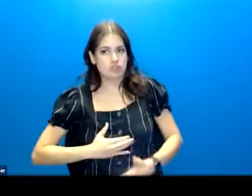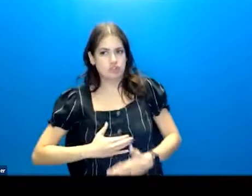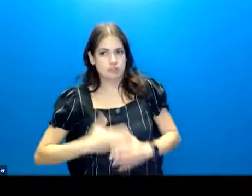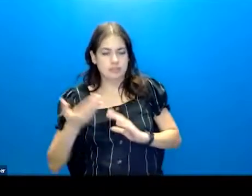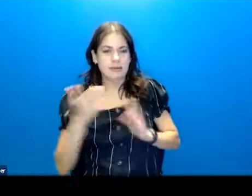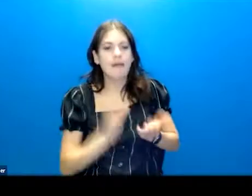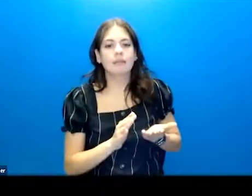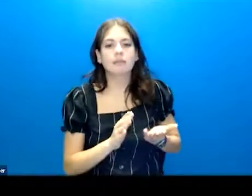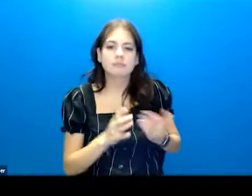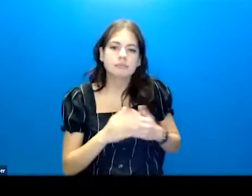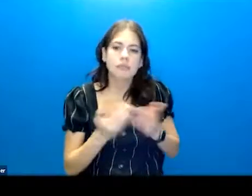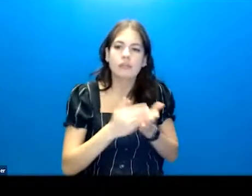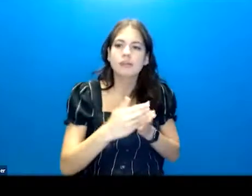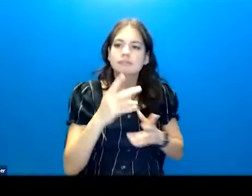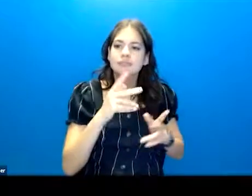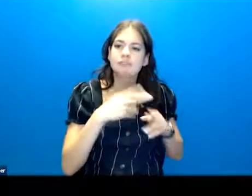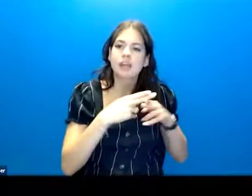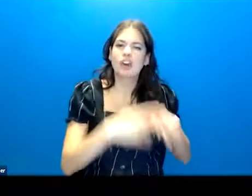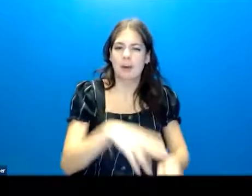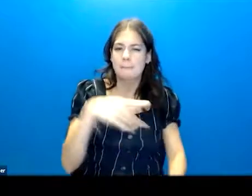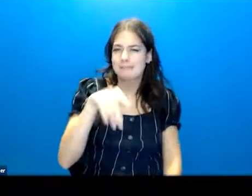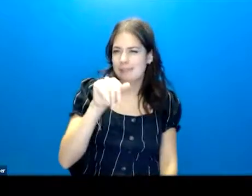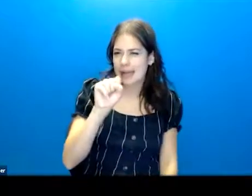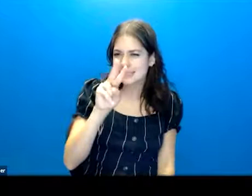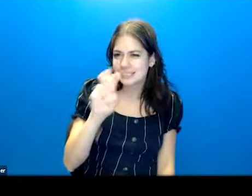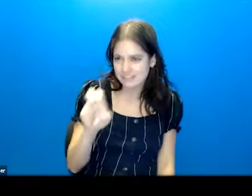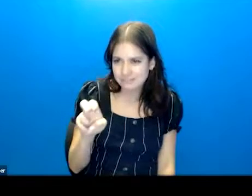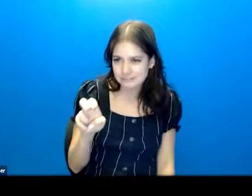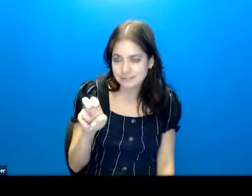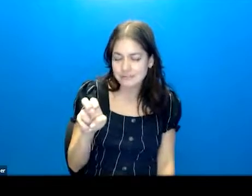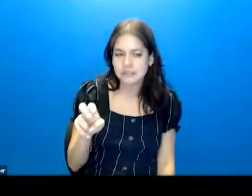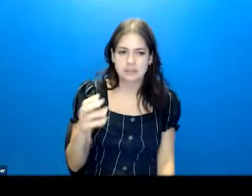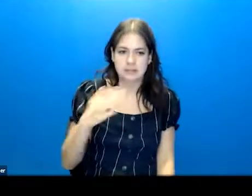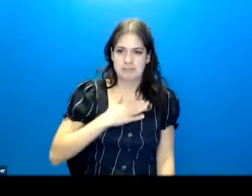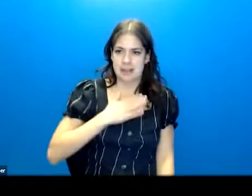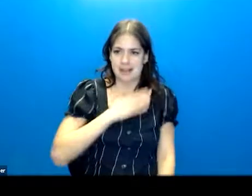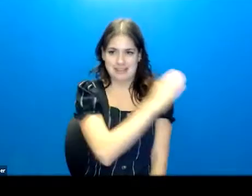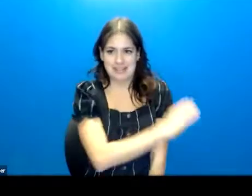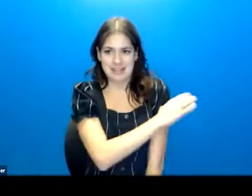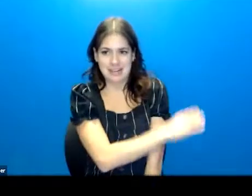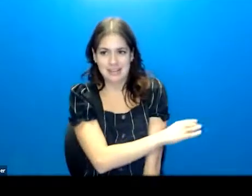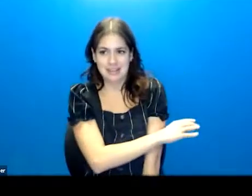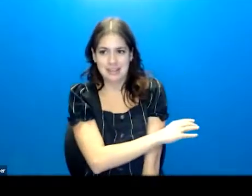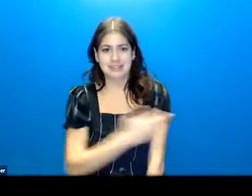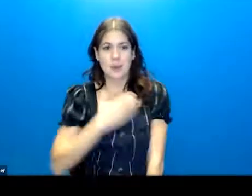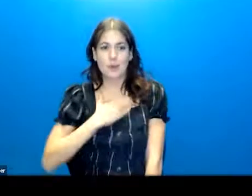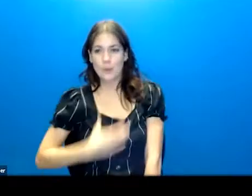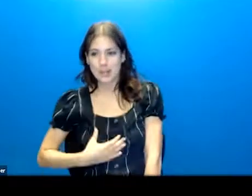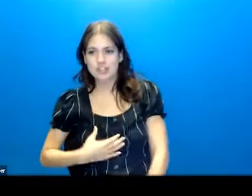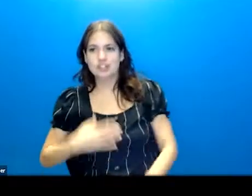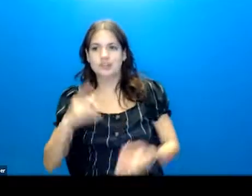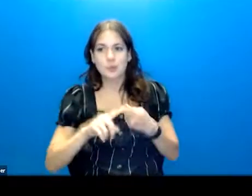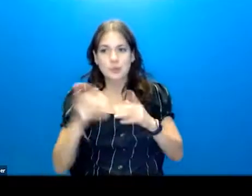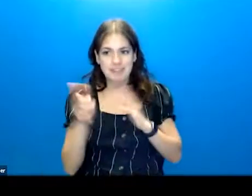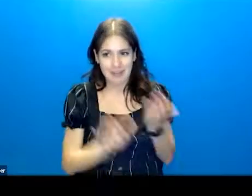And oftentimes this is what people call passive suicidal ideation. In my clinic, it is wish to die. They endorse wish to